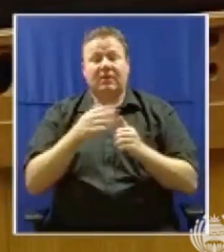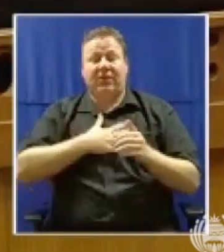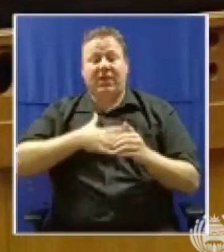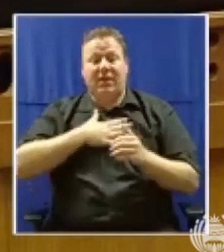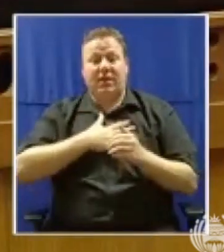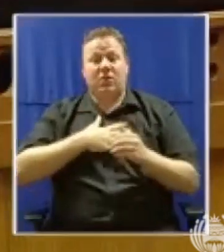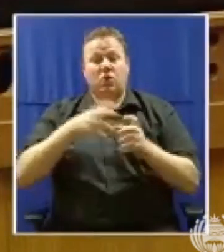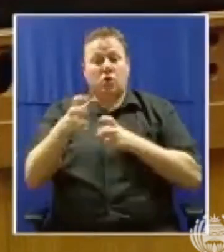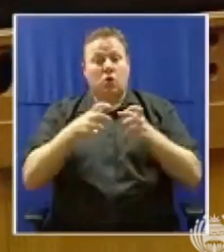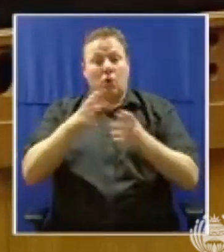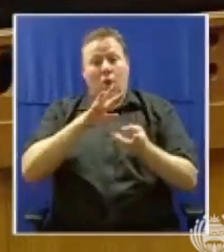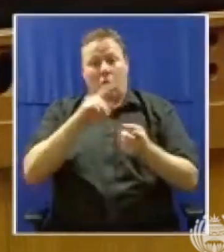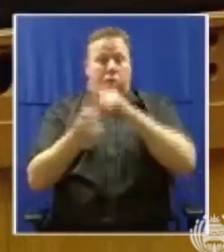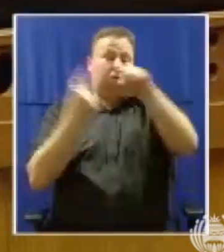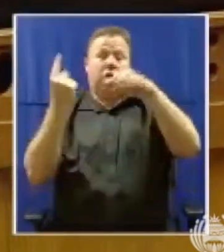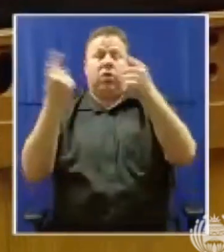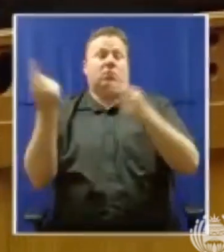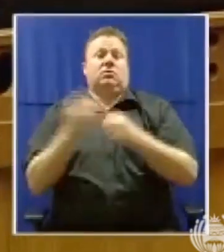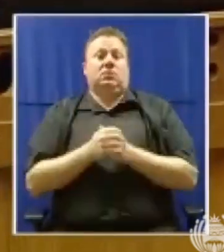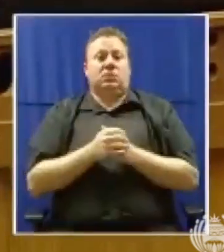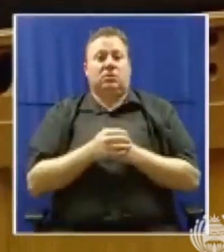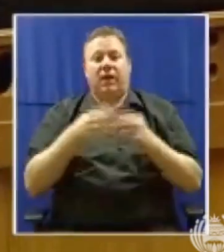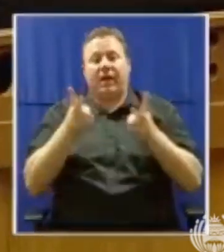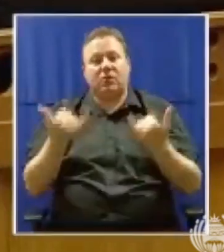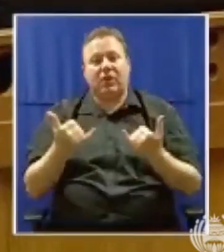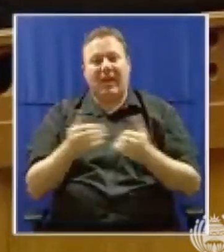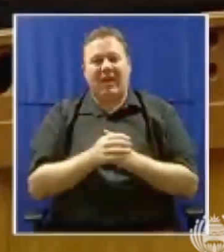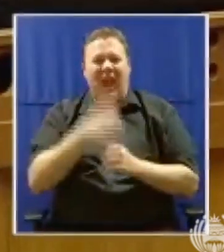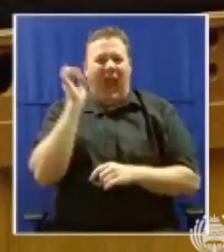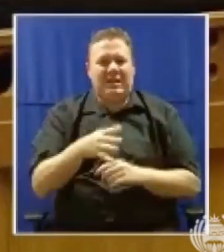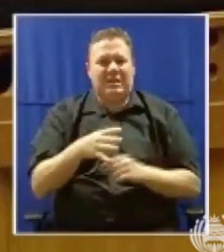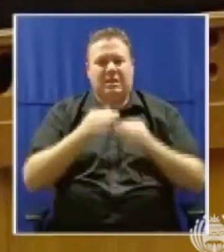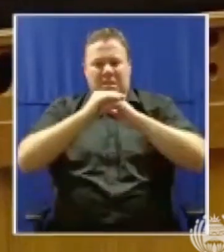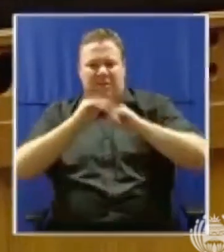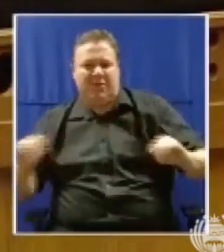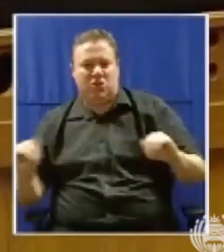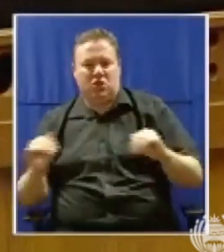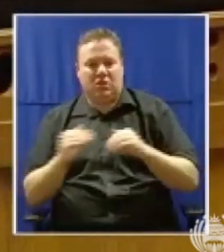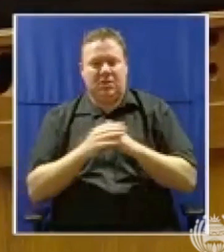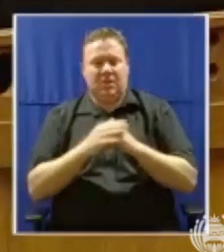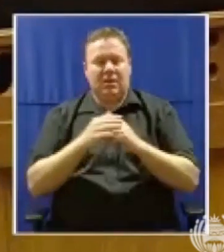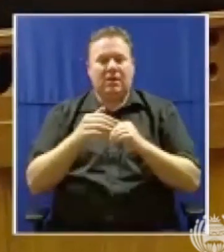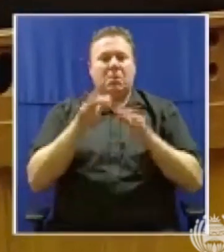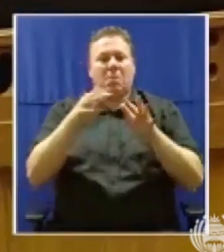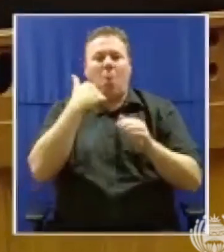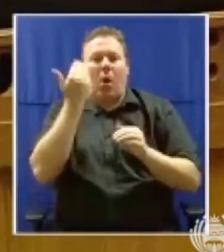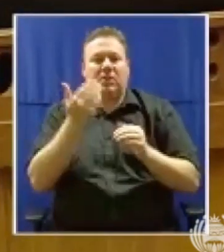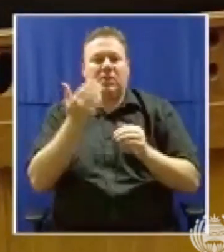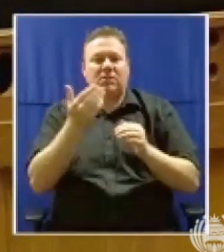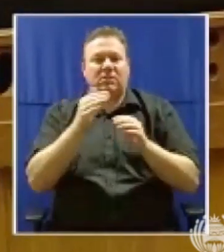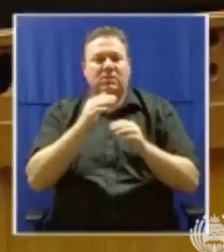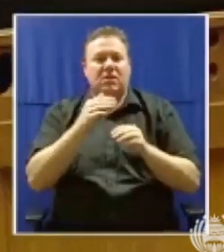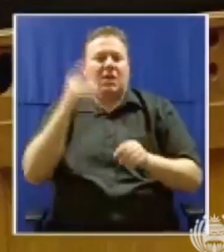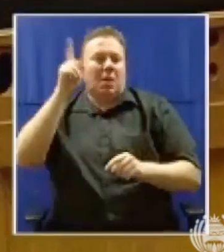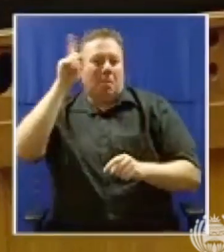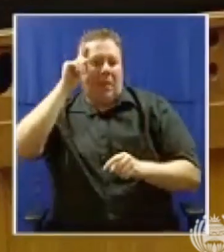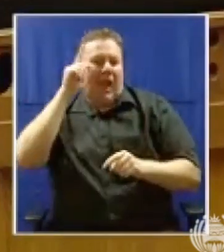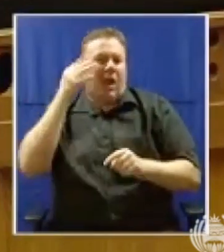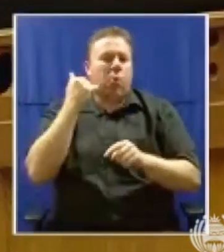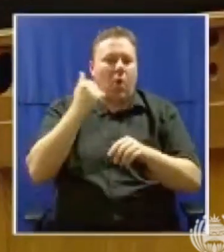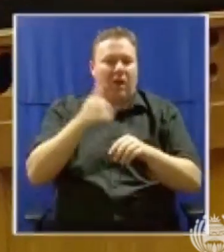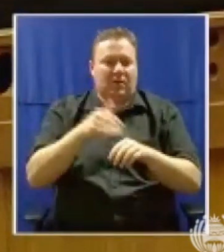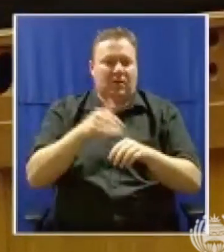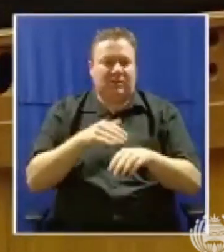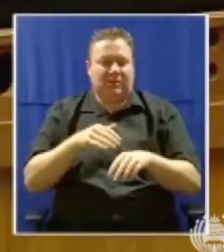today, Mr. President. The purveyors of hate and division are back again, back from the past, back from the